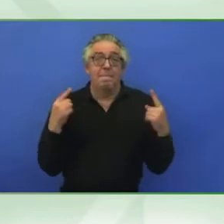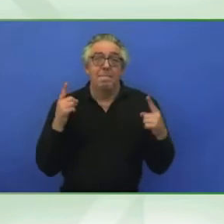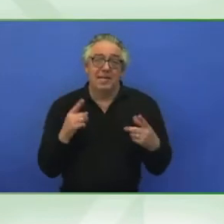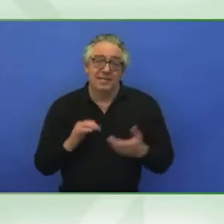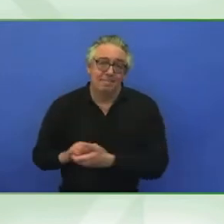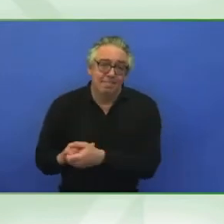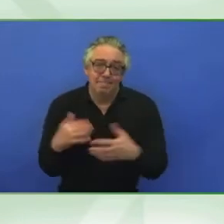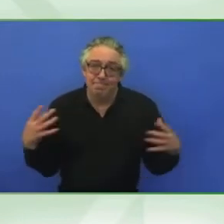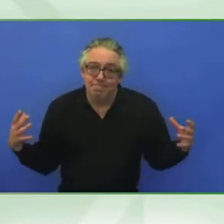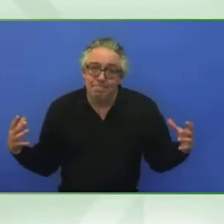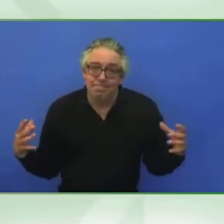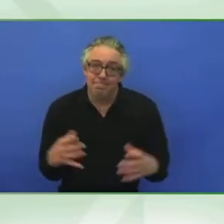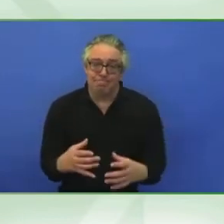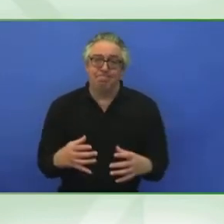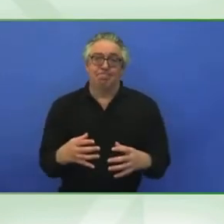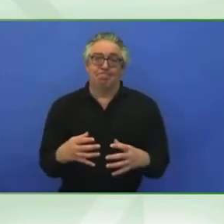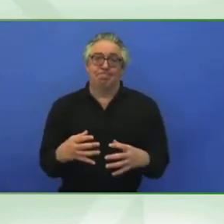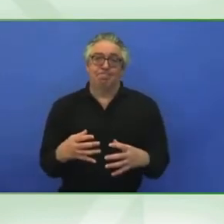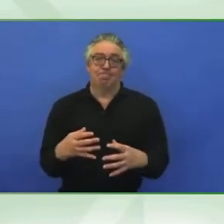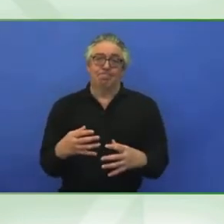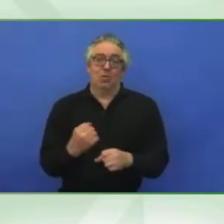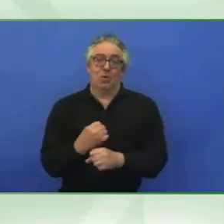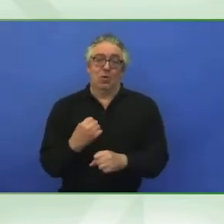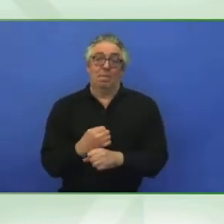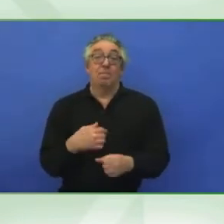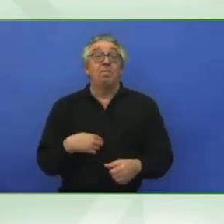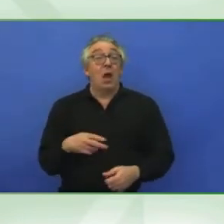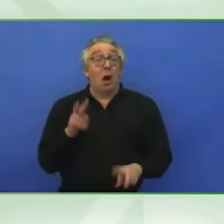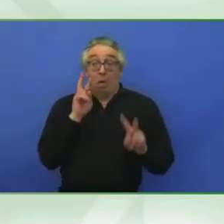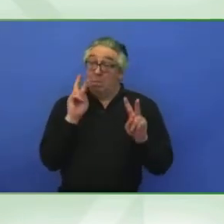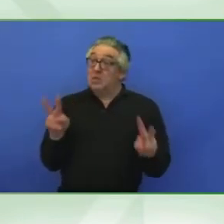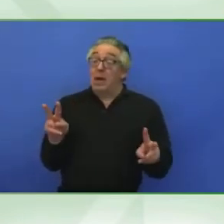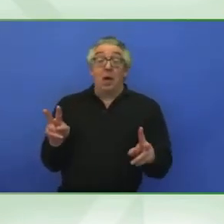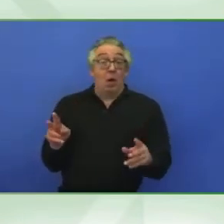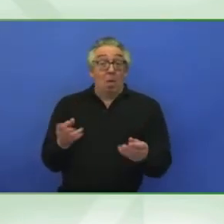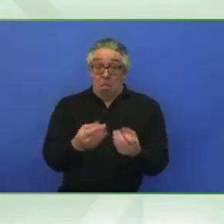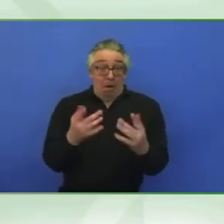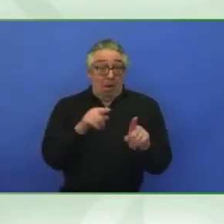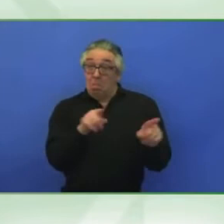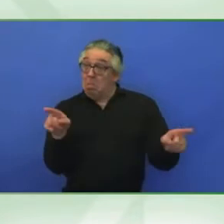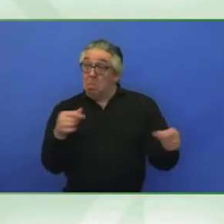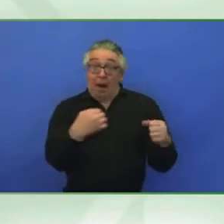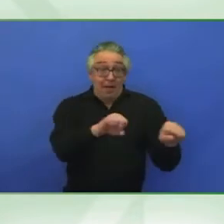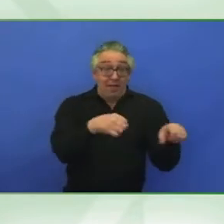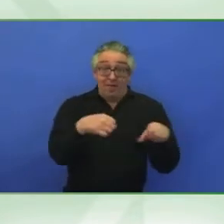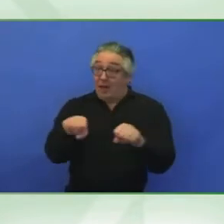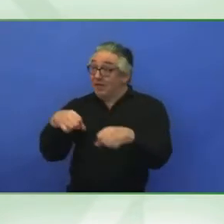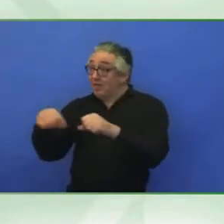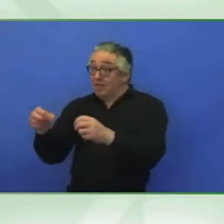been a lot of efforts. I but they're very